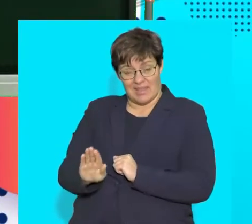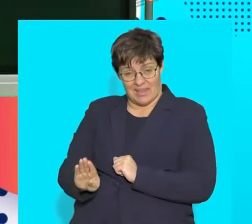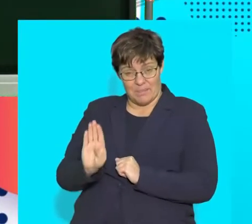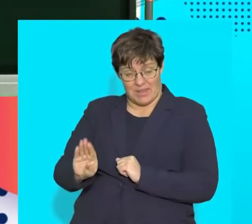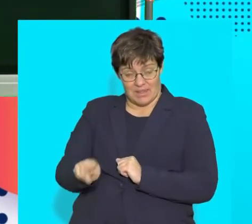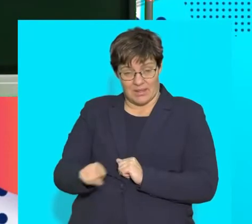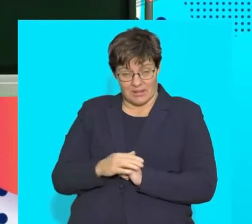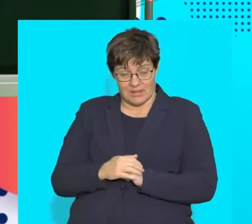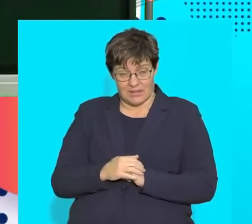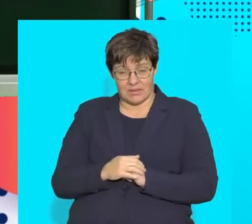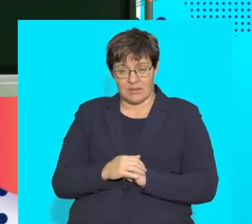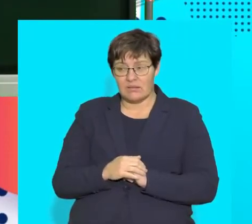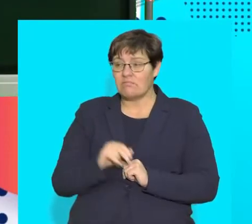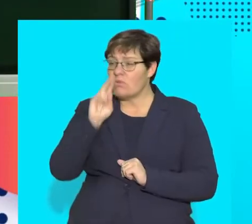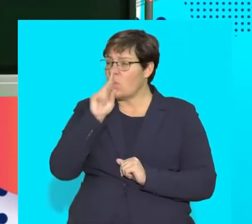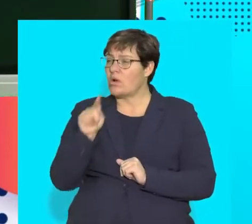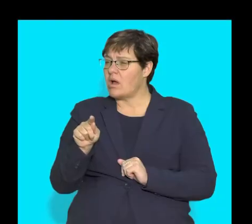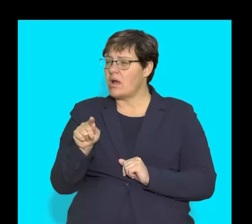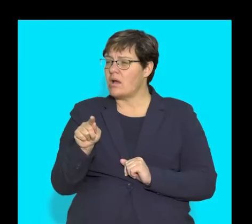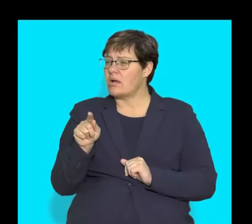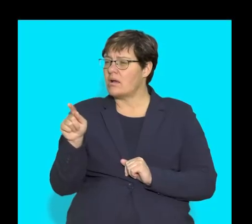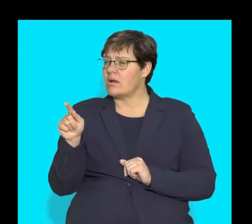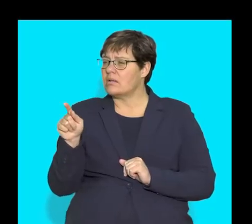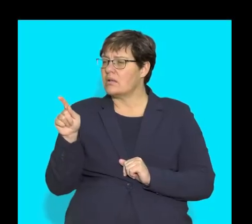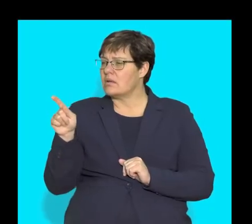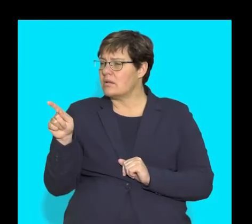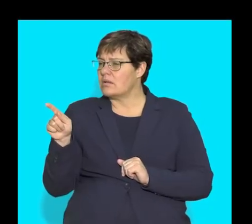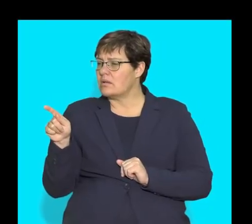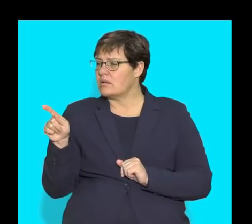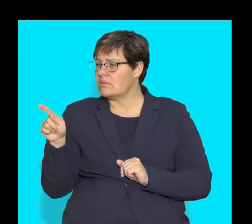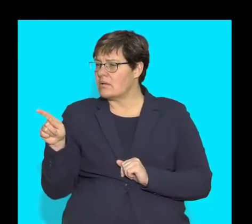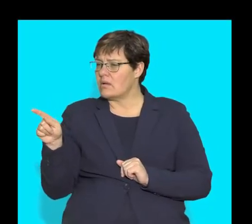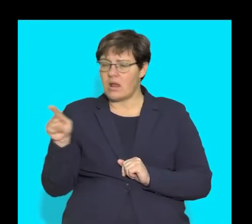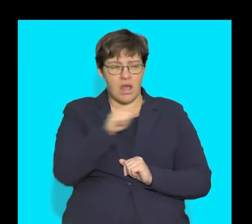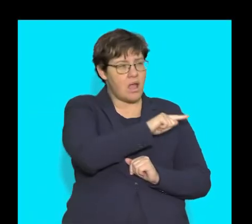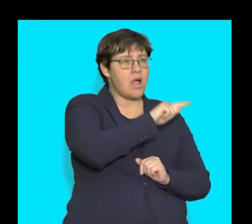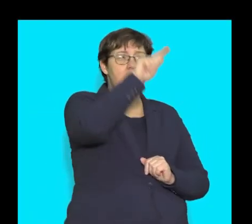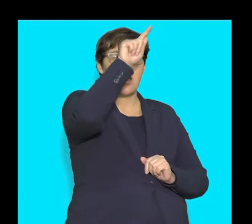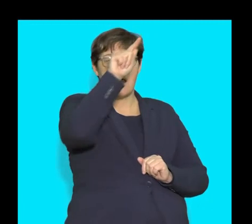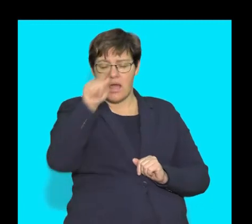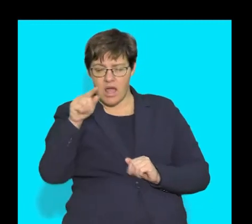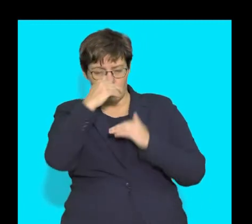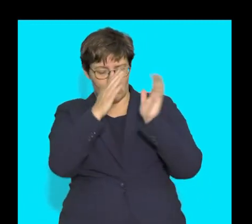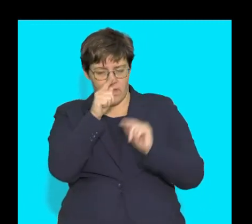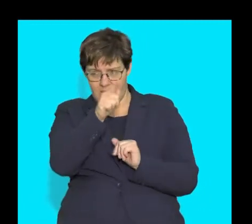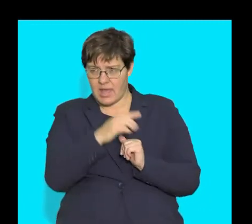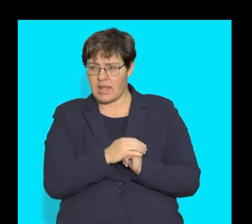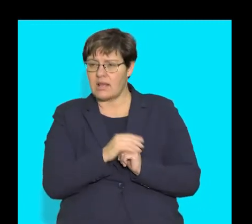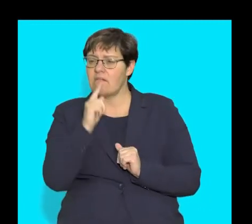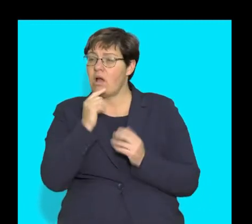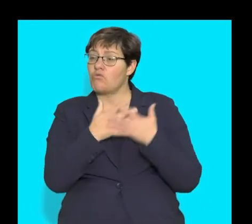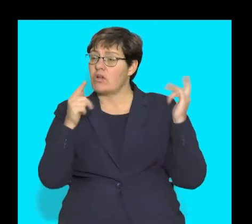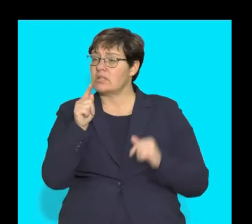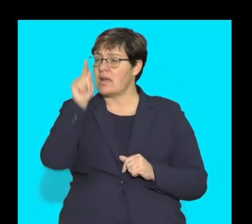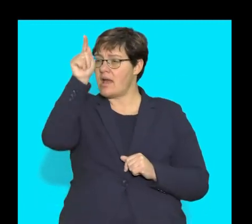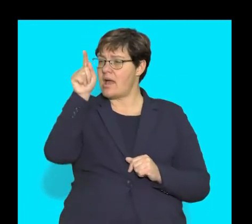individual. So if we have to look at that, so it's going to be graph which indicates the ones with the squares. If we look at